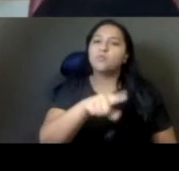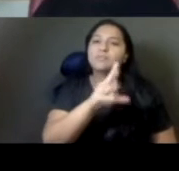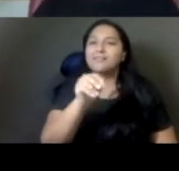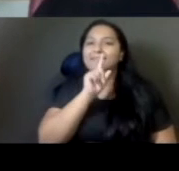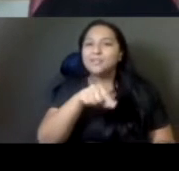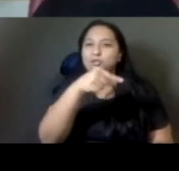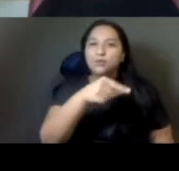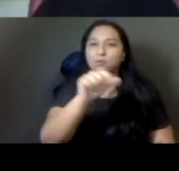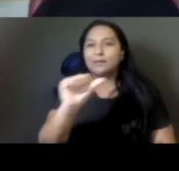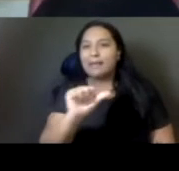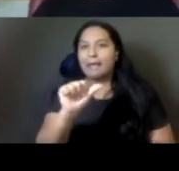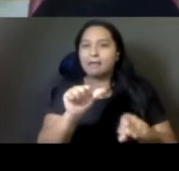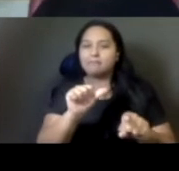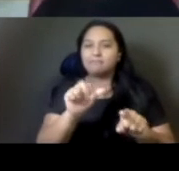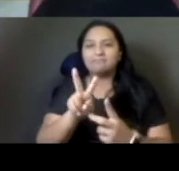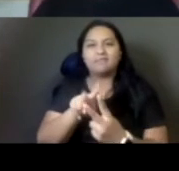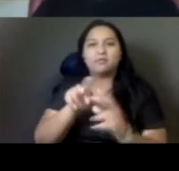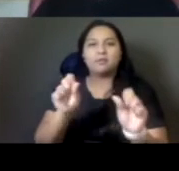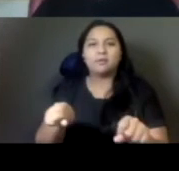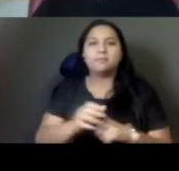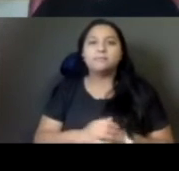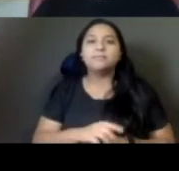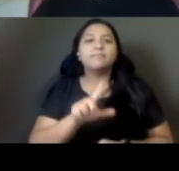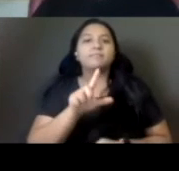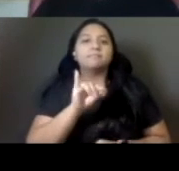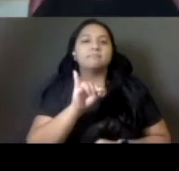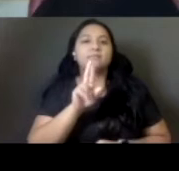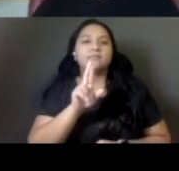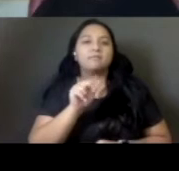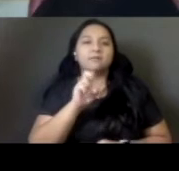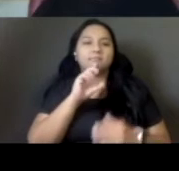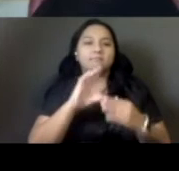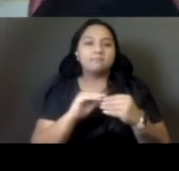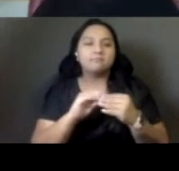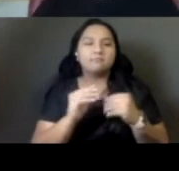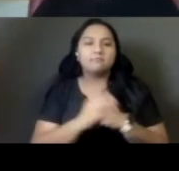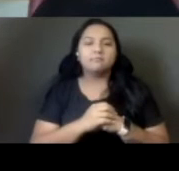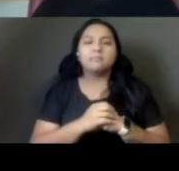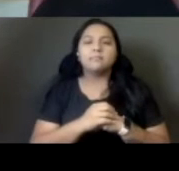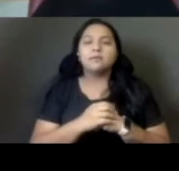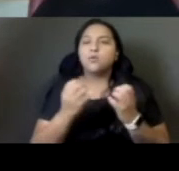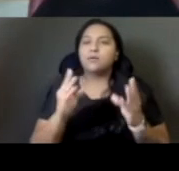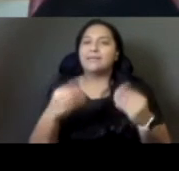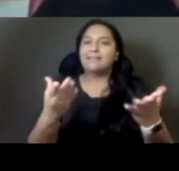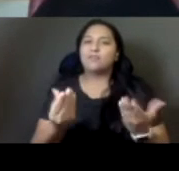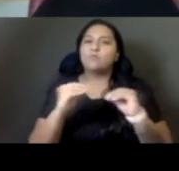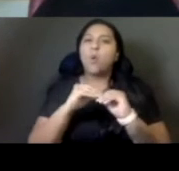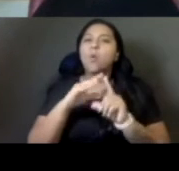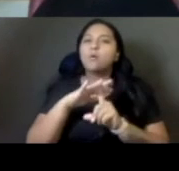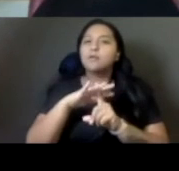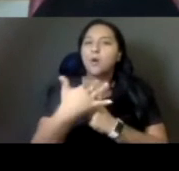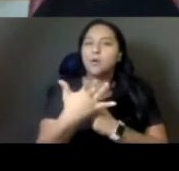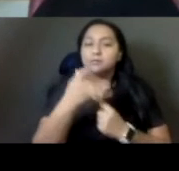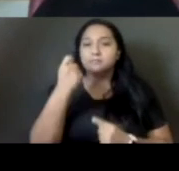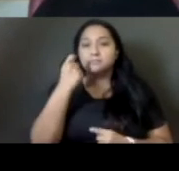I do want to answer, give a little bit more context to you. So, um, courage has been partnering with communities for a new